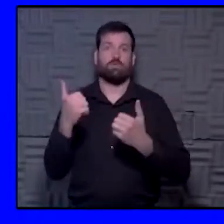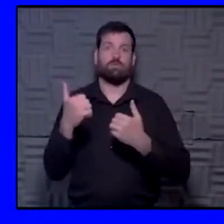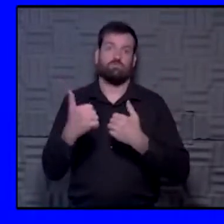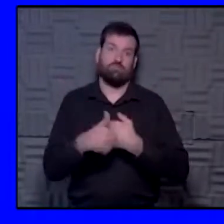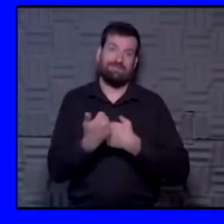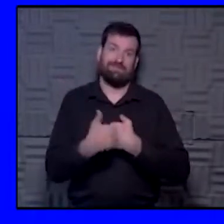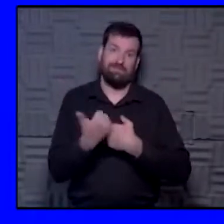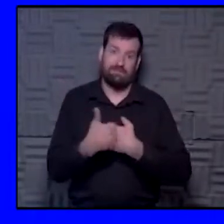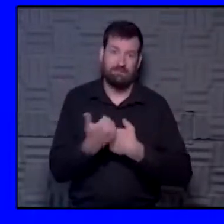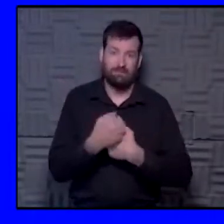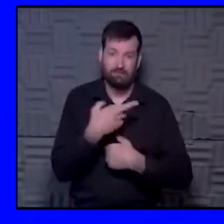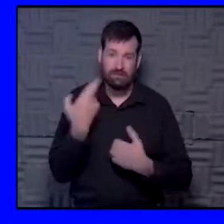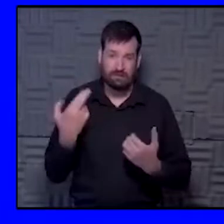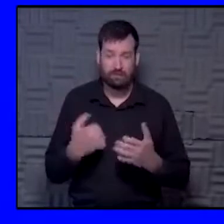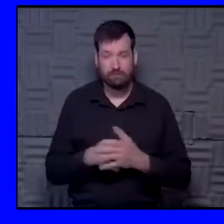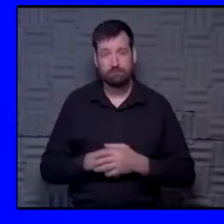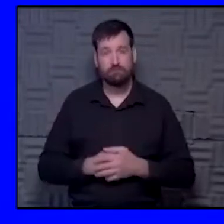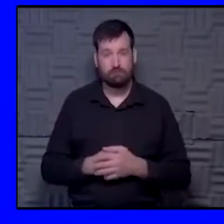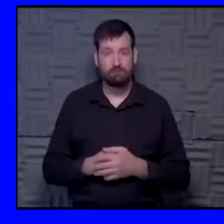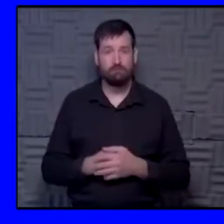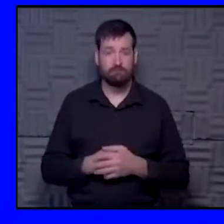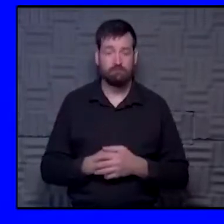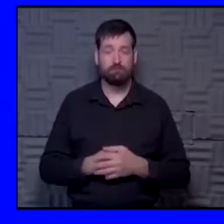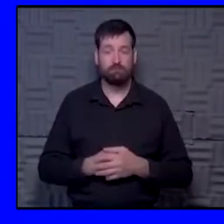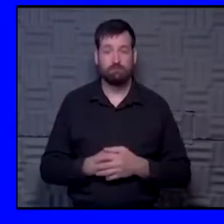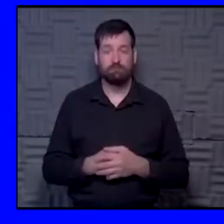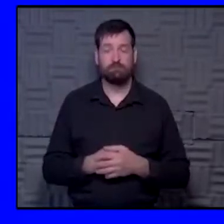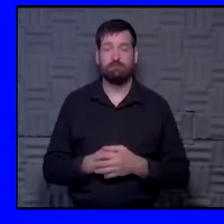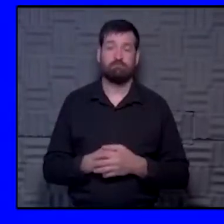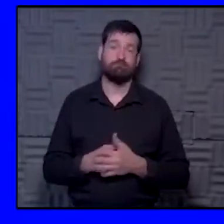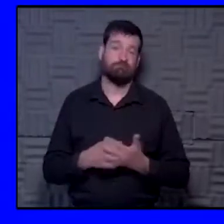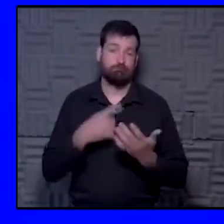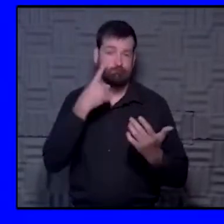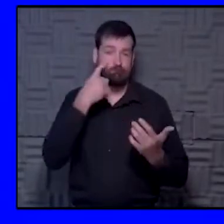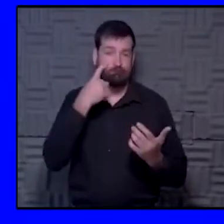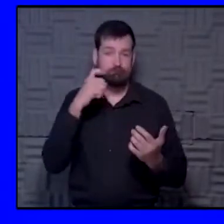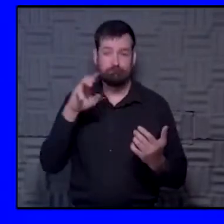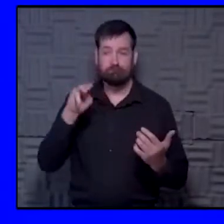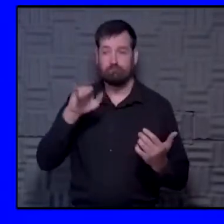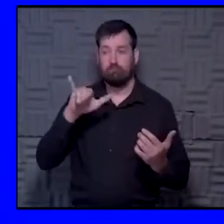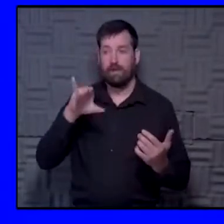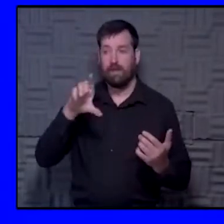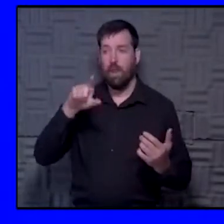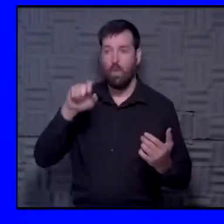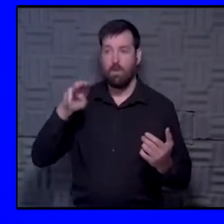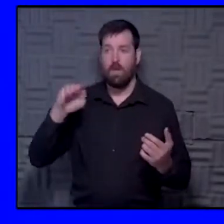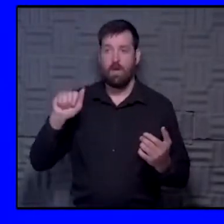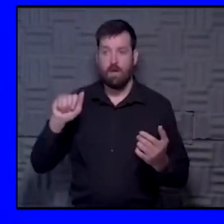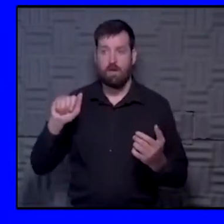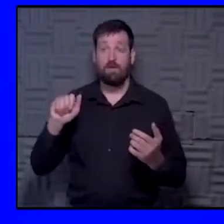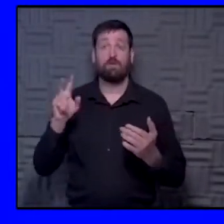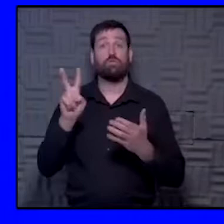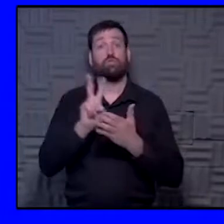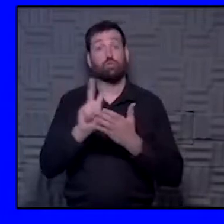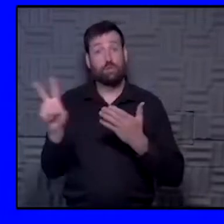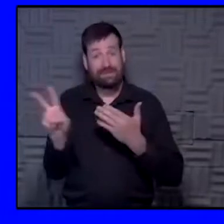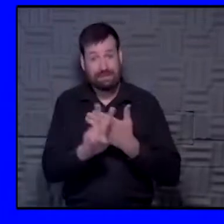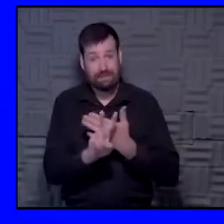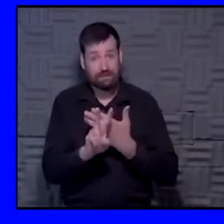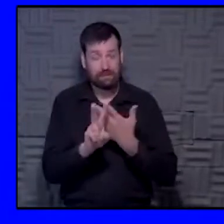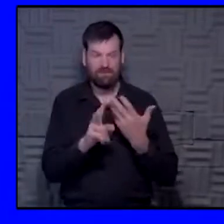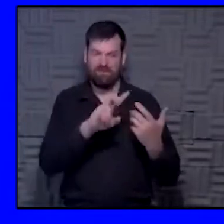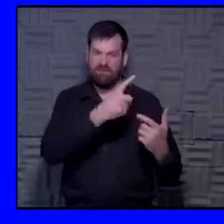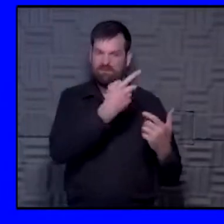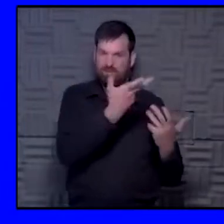likely to be more harmful, and that would be the myeloma. So certainly get that treatment. Two weeks, though, after that